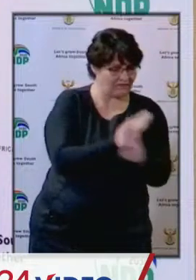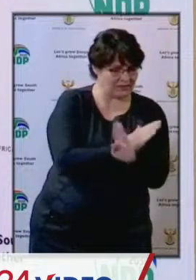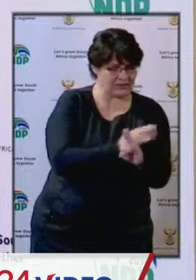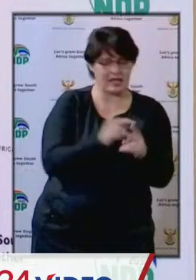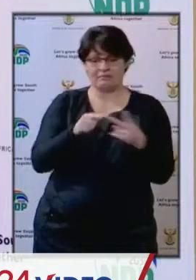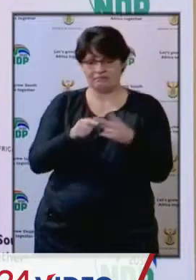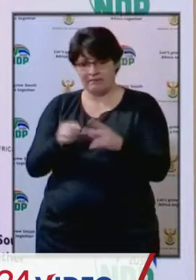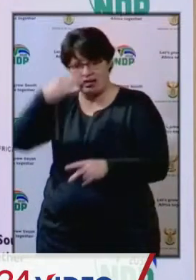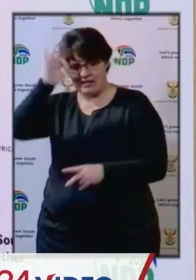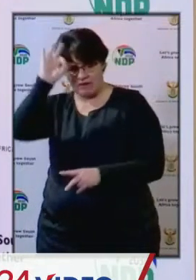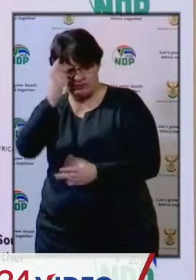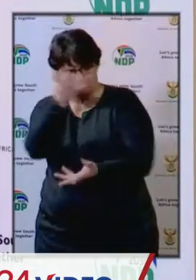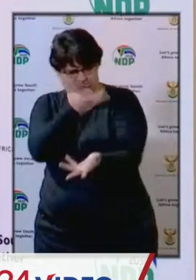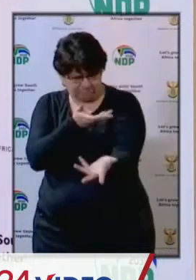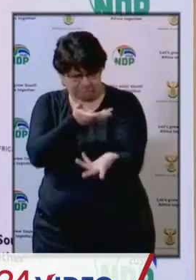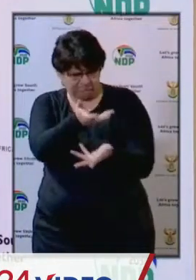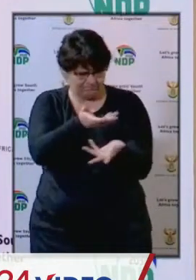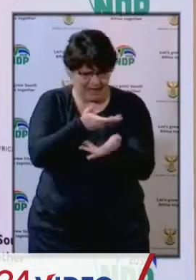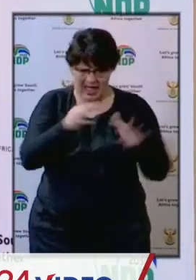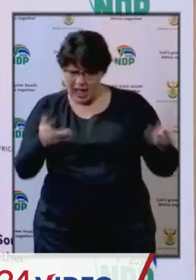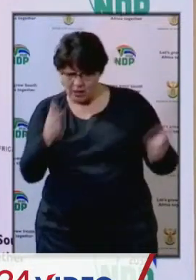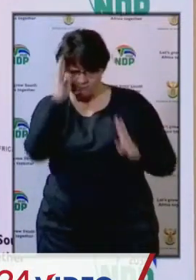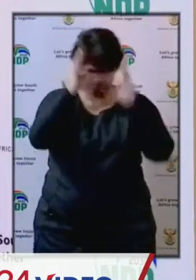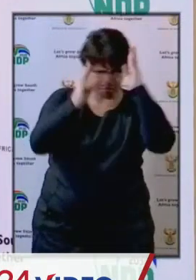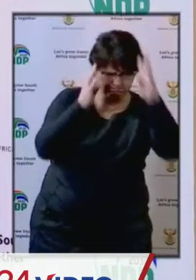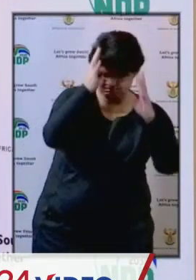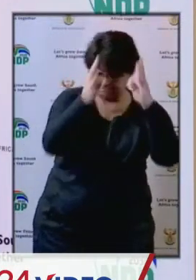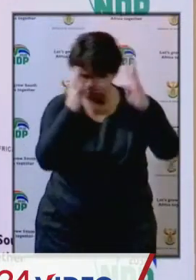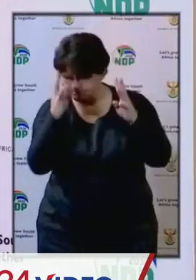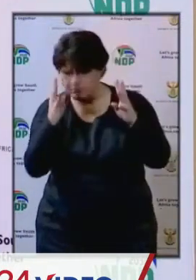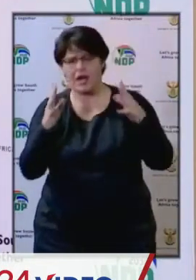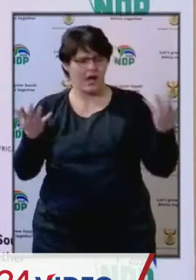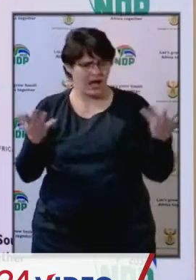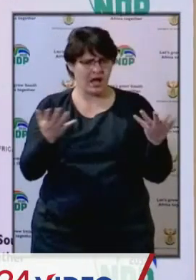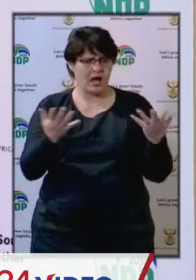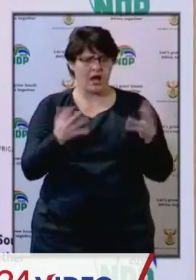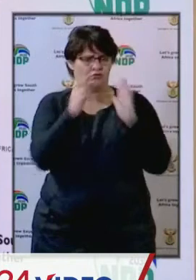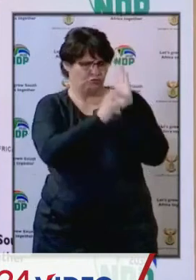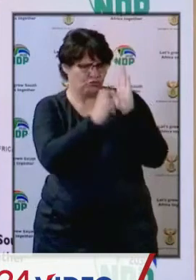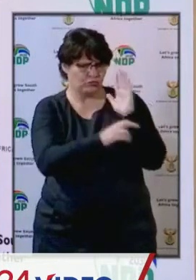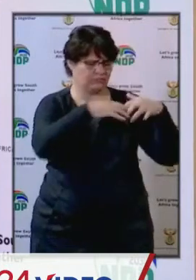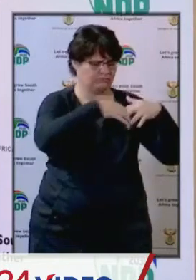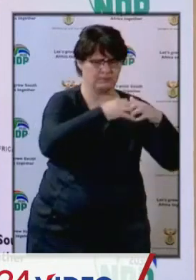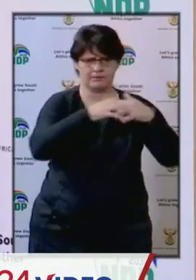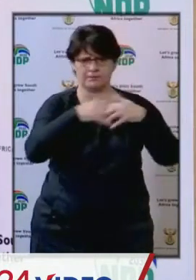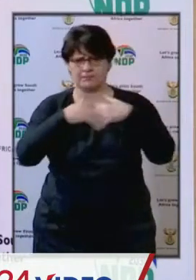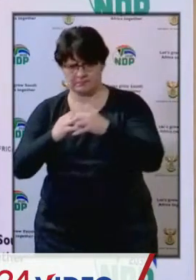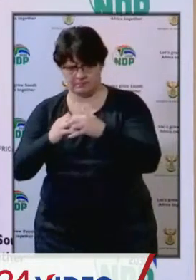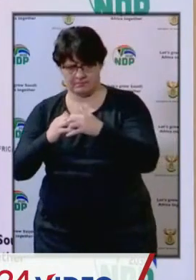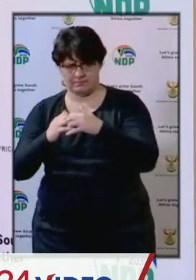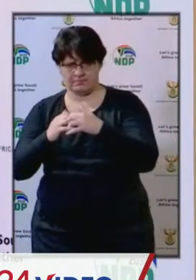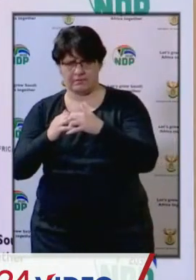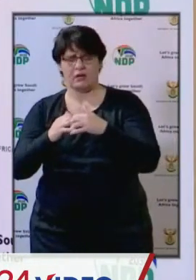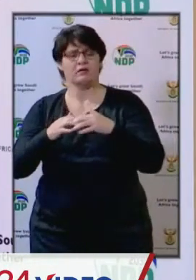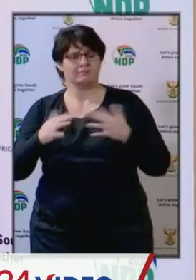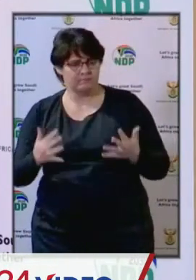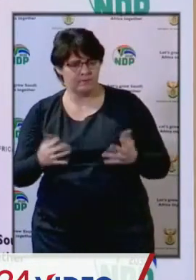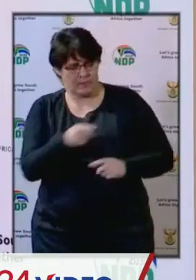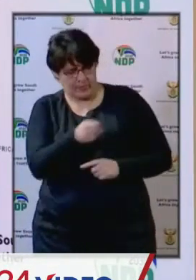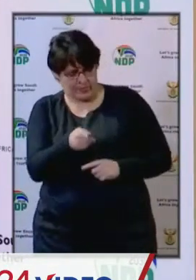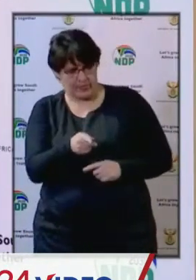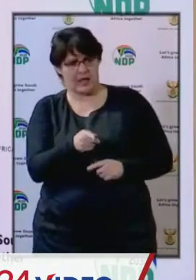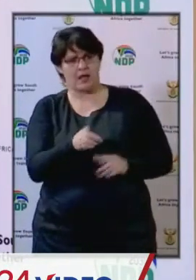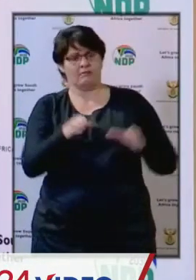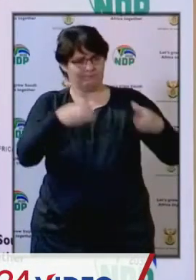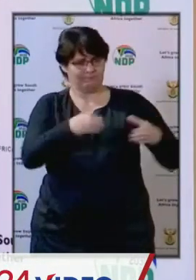working together to both innovate and putting protocols, protocol guidelines to get the sector